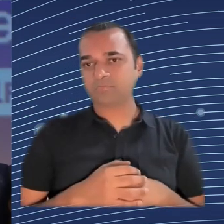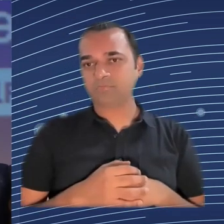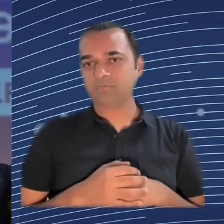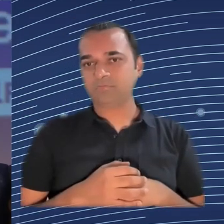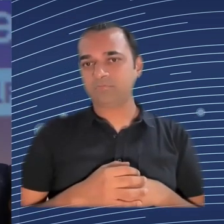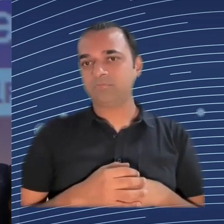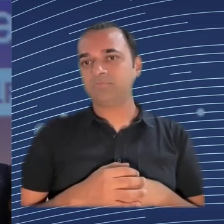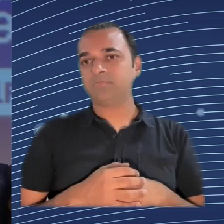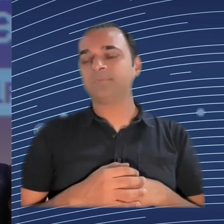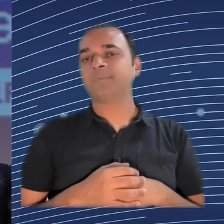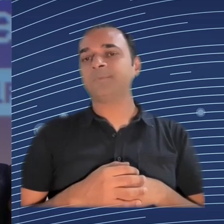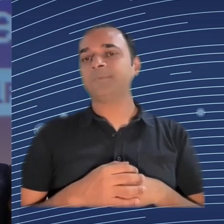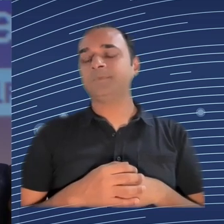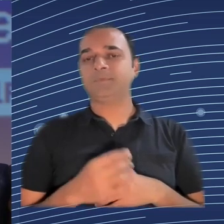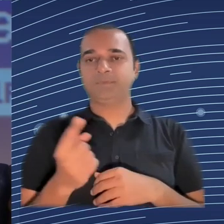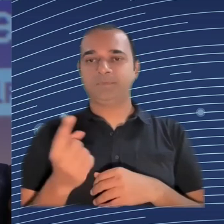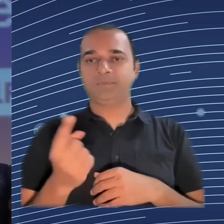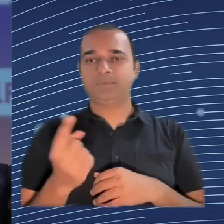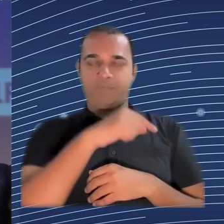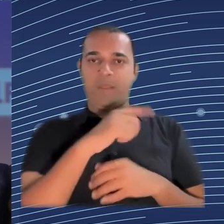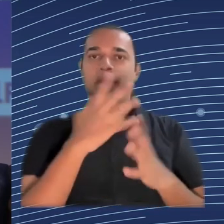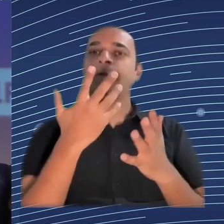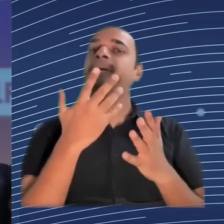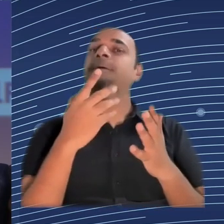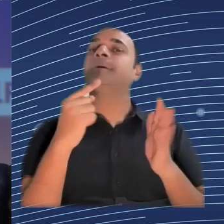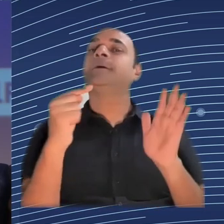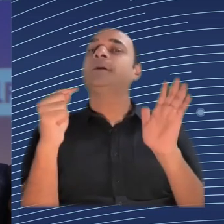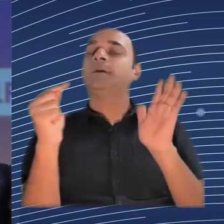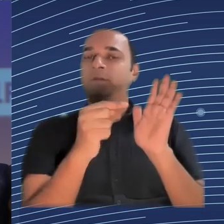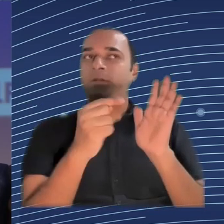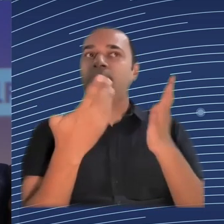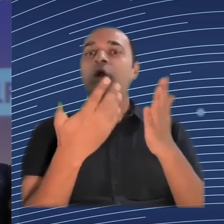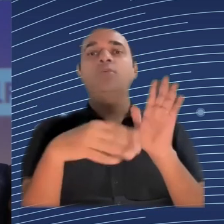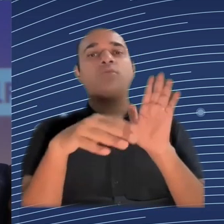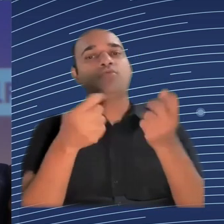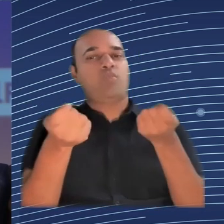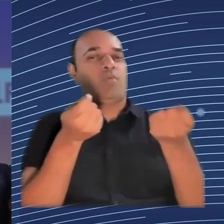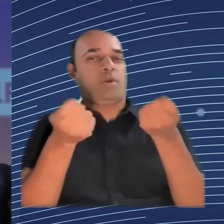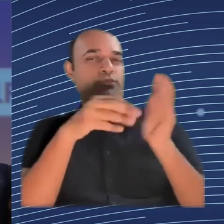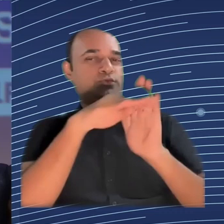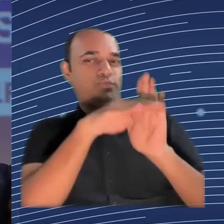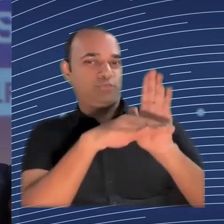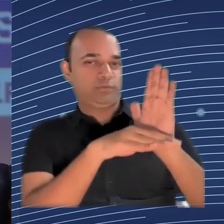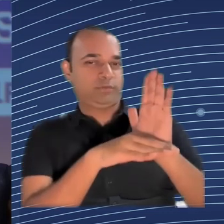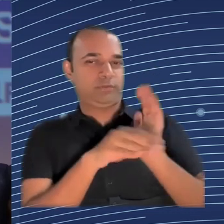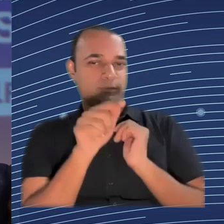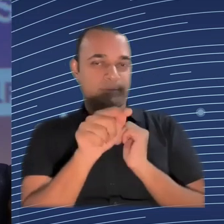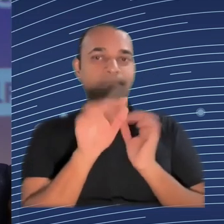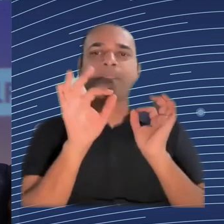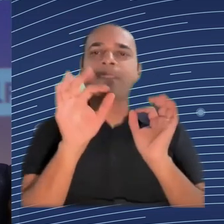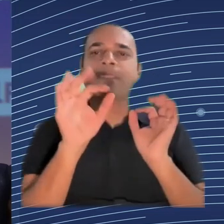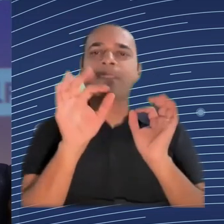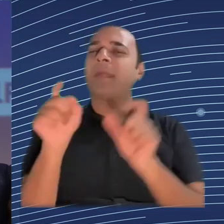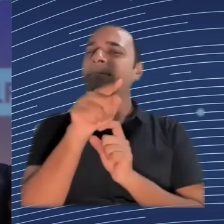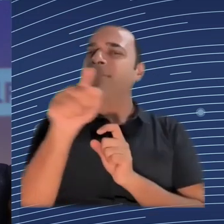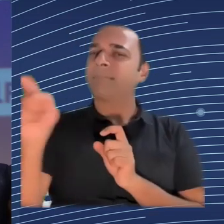regulation about AI? It's probably because you're hoping to motivate companies to do certain things. And I think in the conversation about